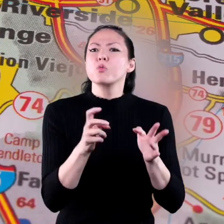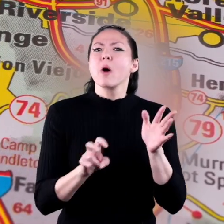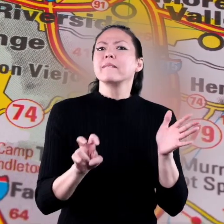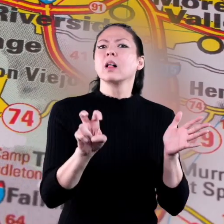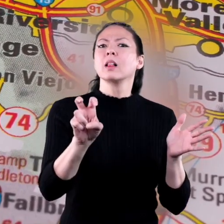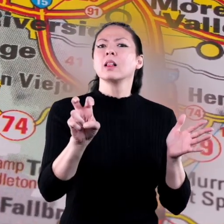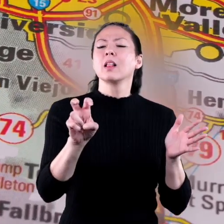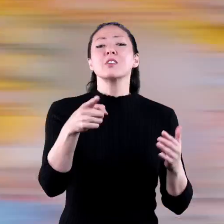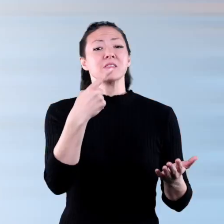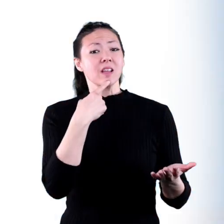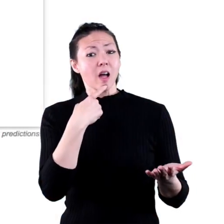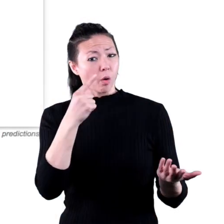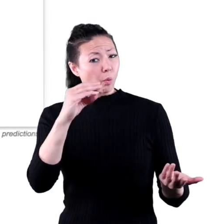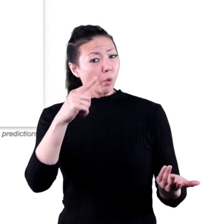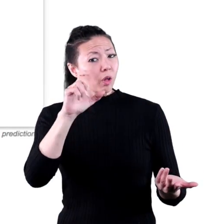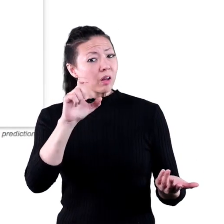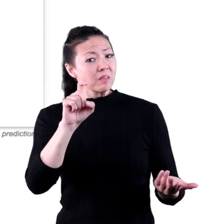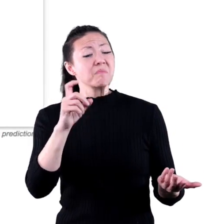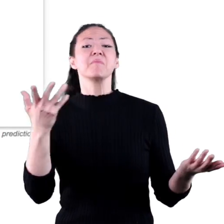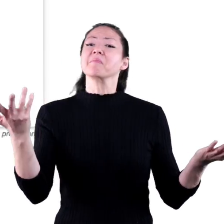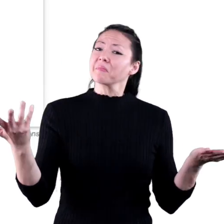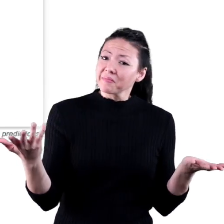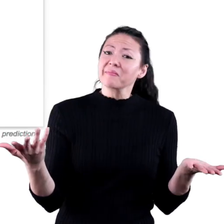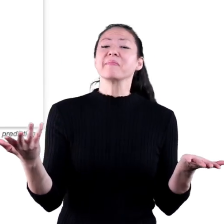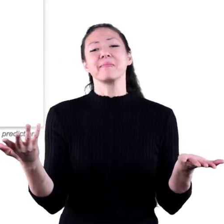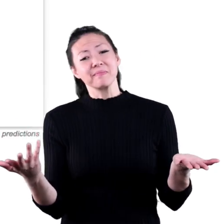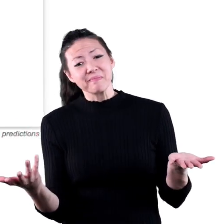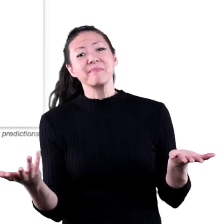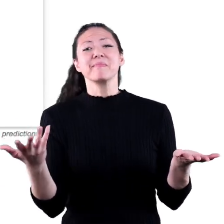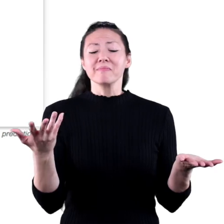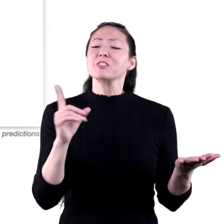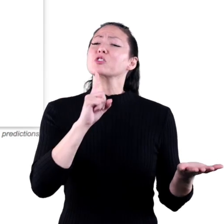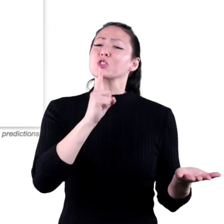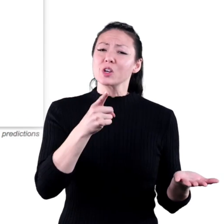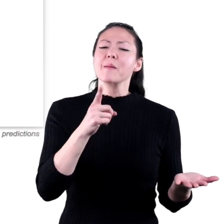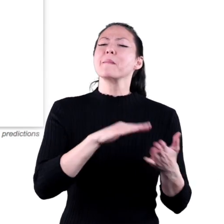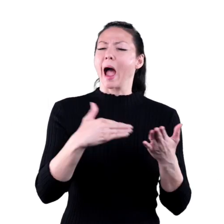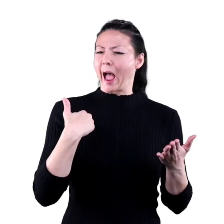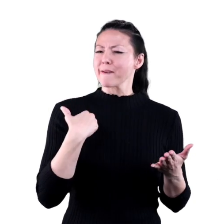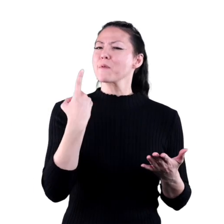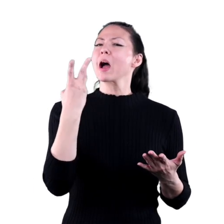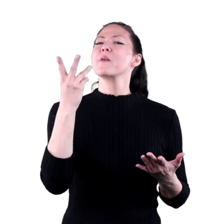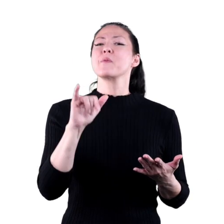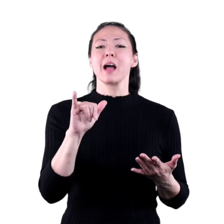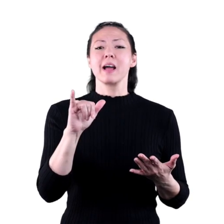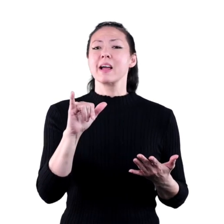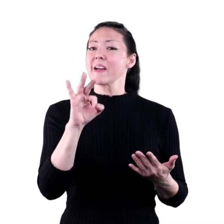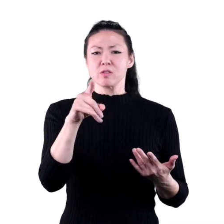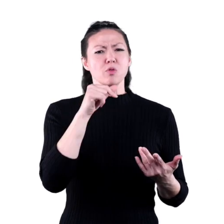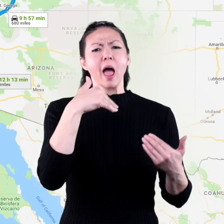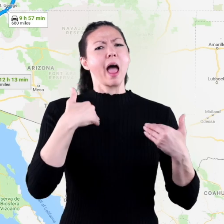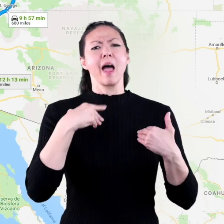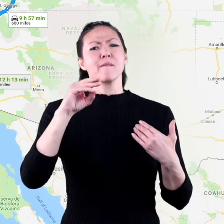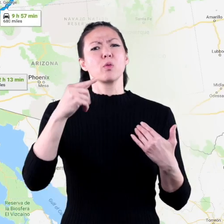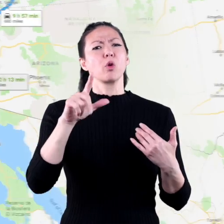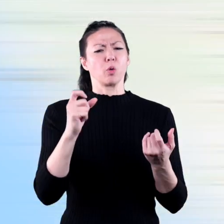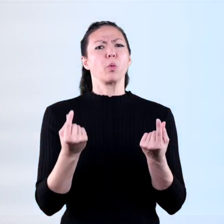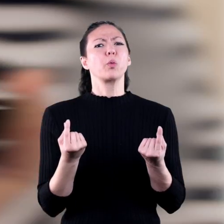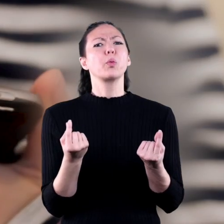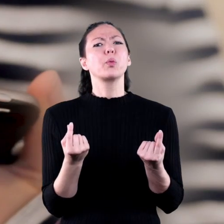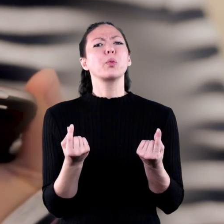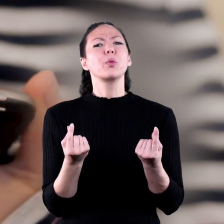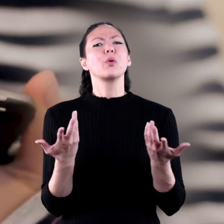Okay, some of you may have said I'd Google it. Sure, that's one way. But say you don't have Google